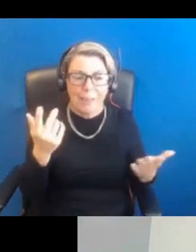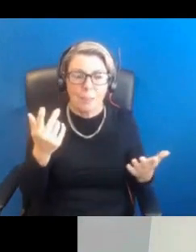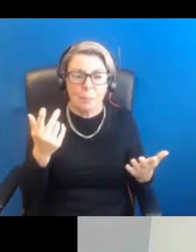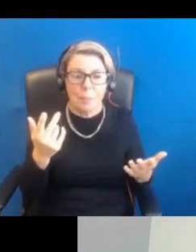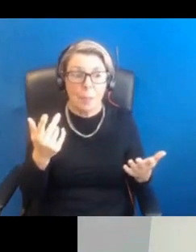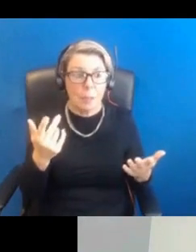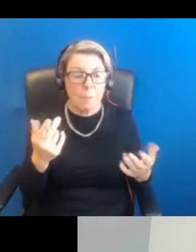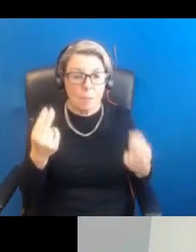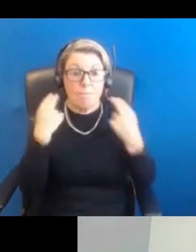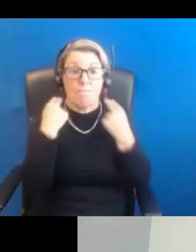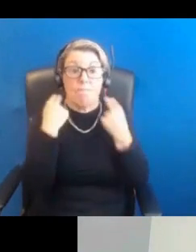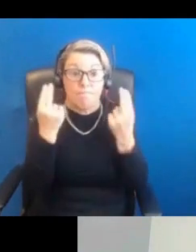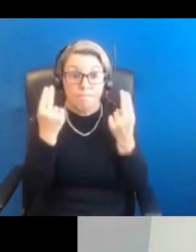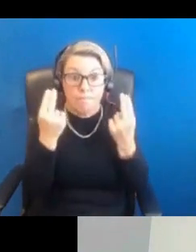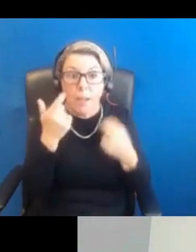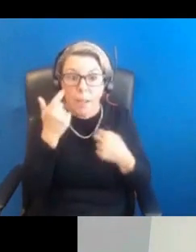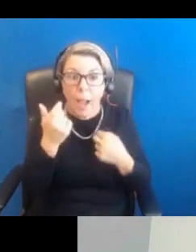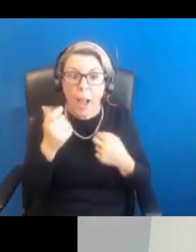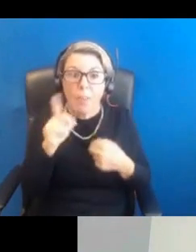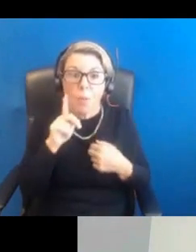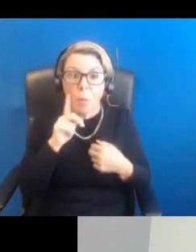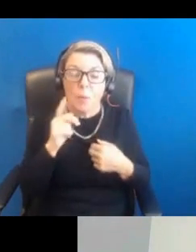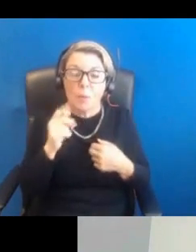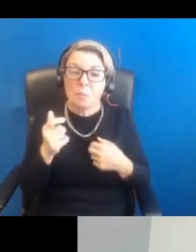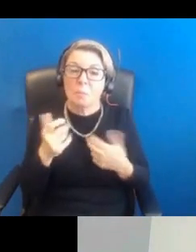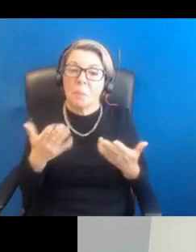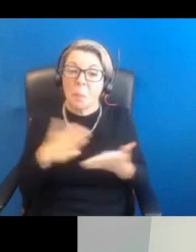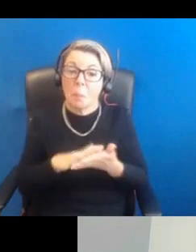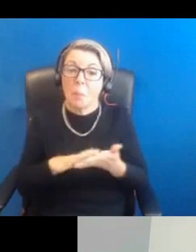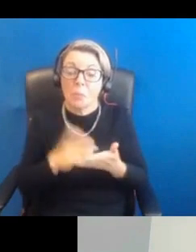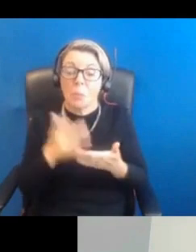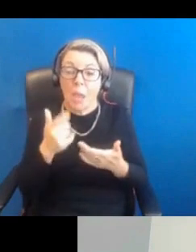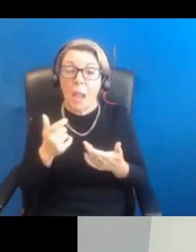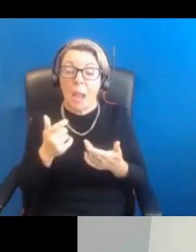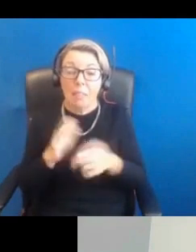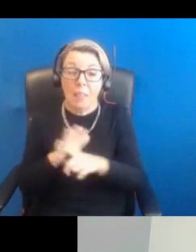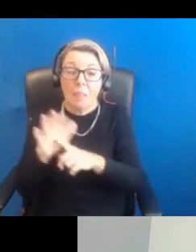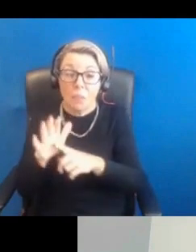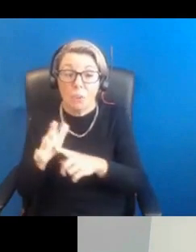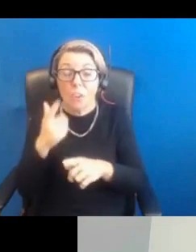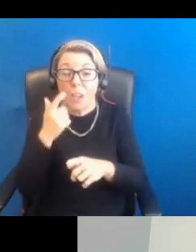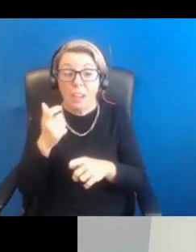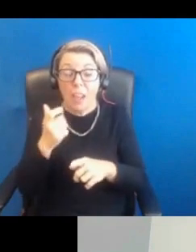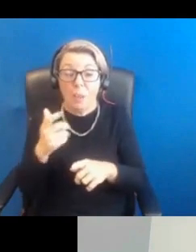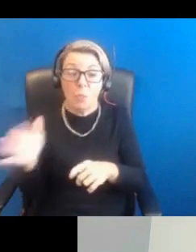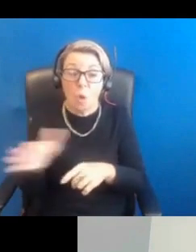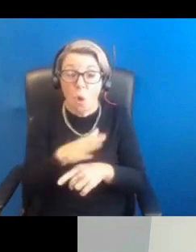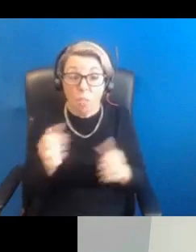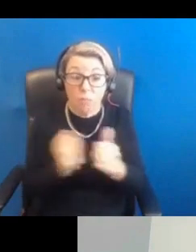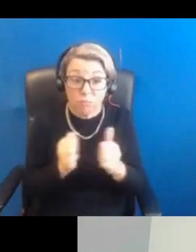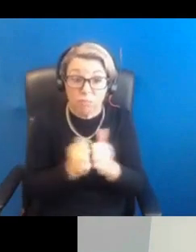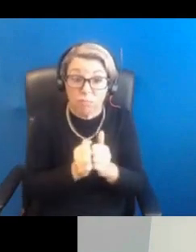you know, have a place to bring concerns about what we've all agreed is a very